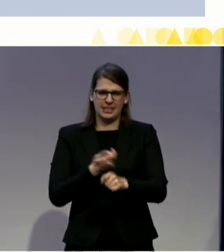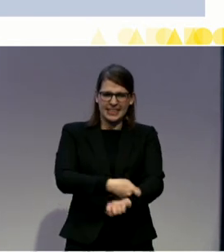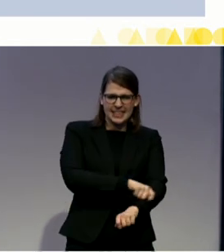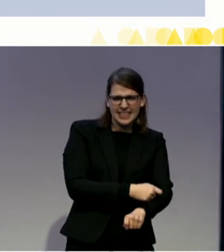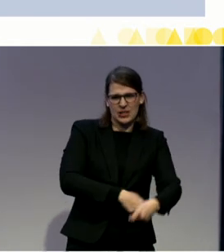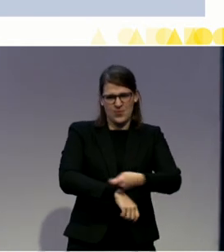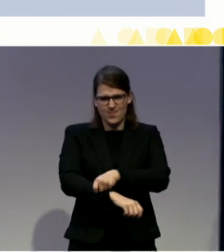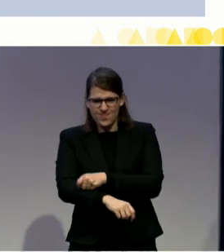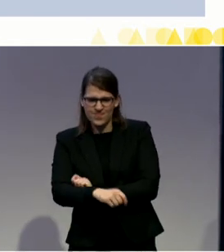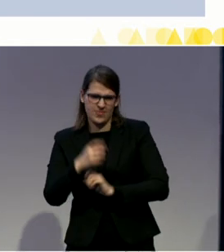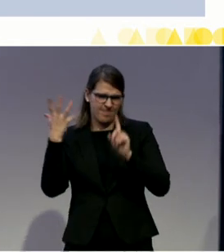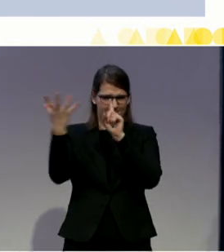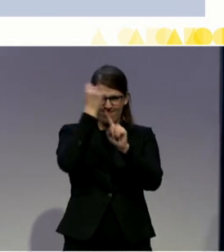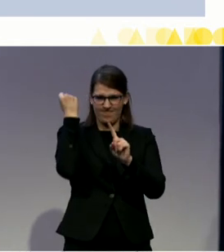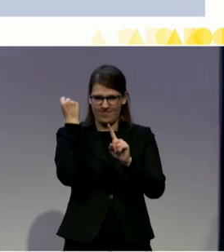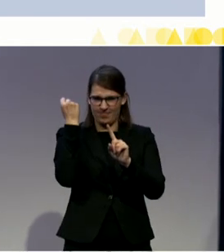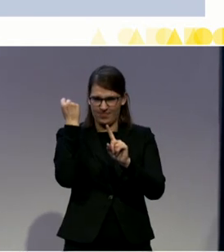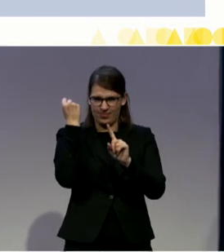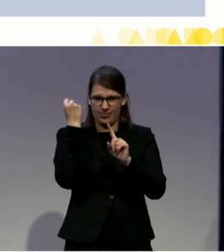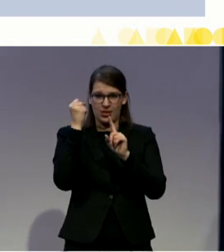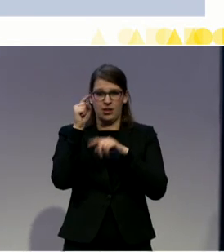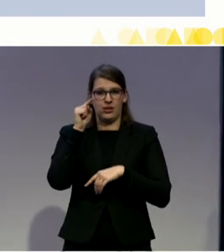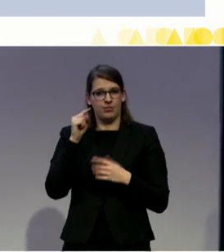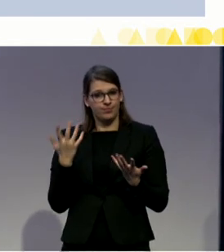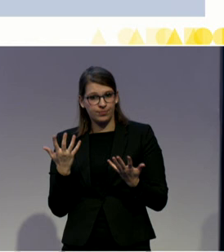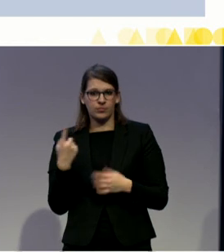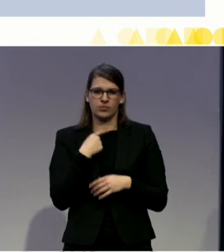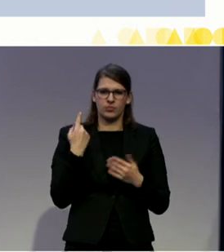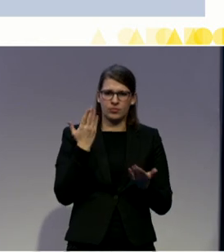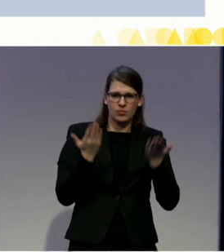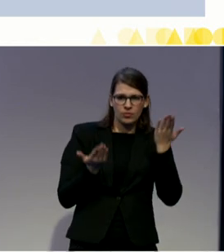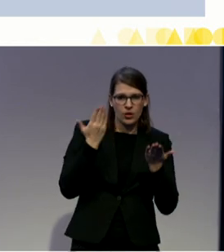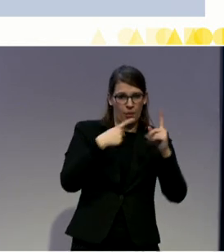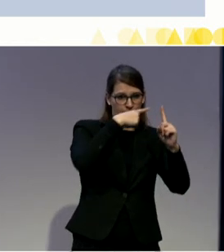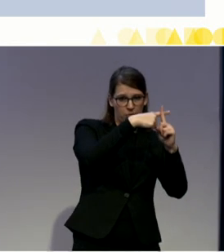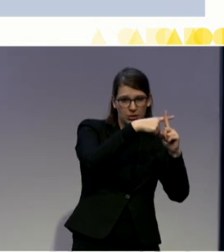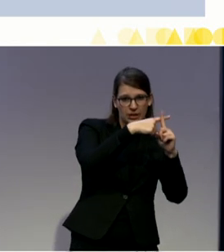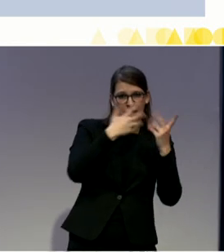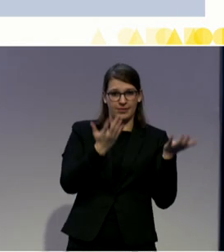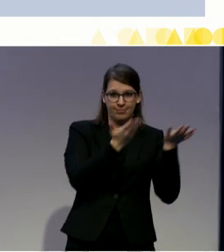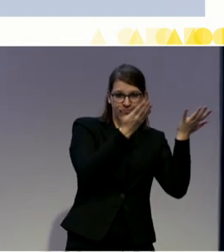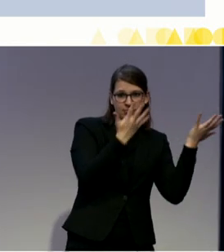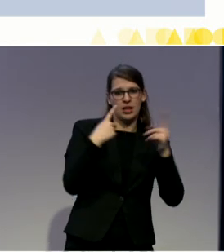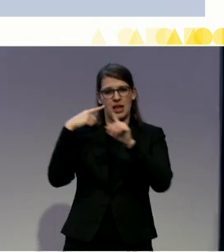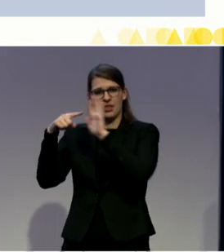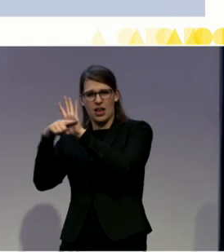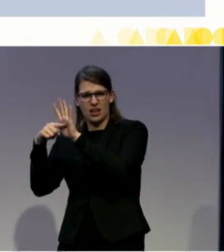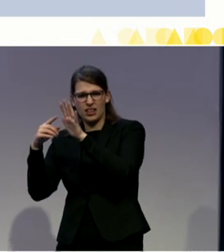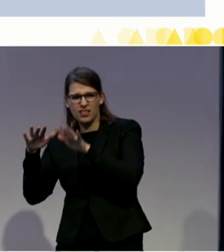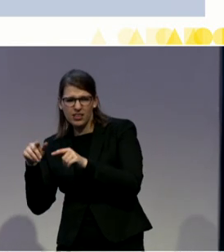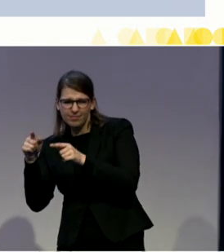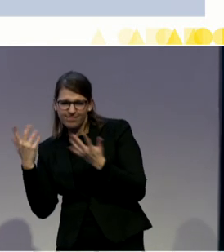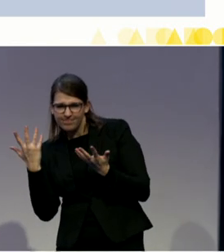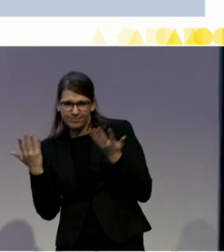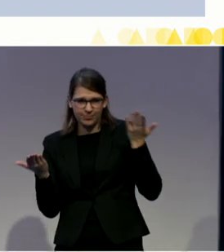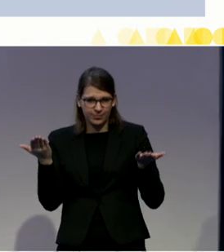drivers and barriers for each of these features. We see that political commitment at both the local and national level is extremely